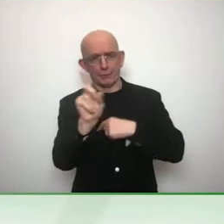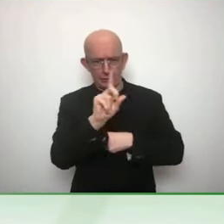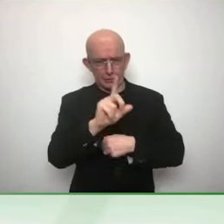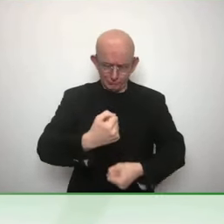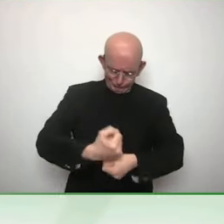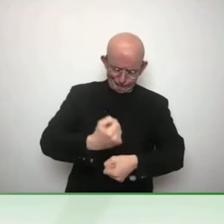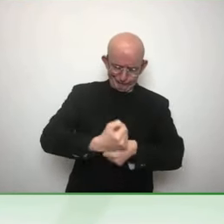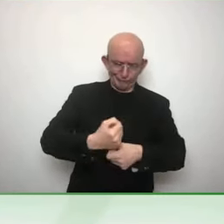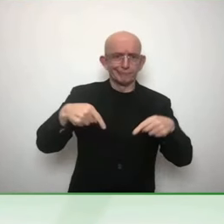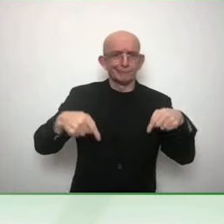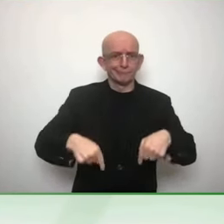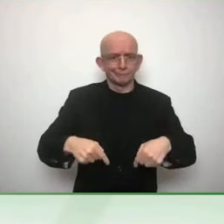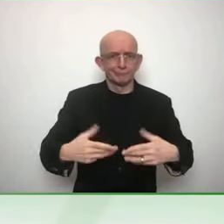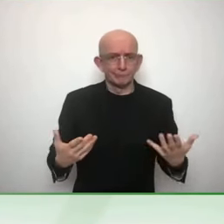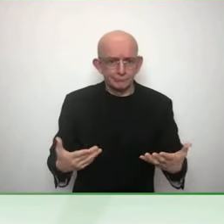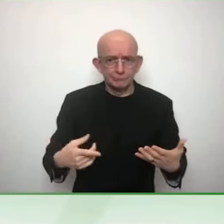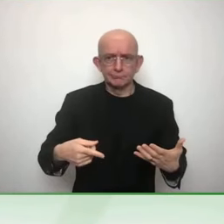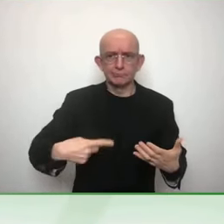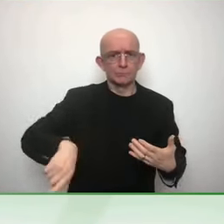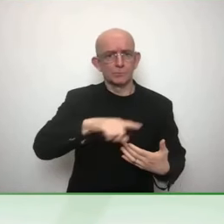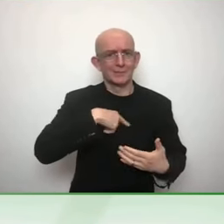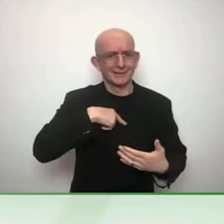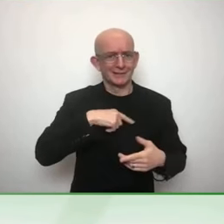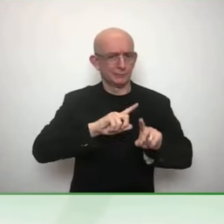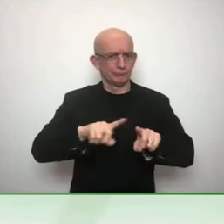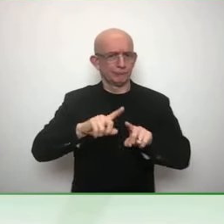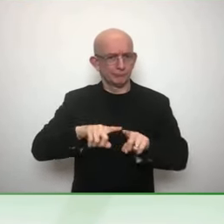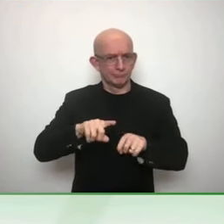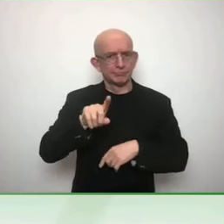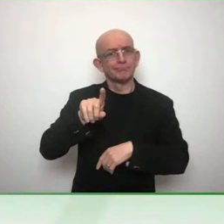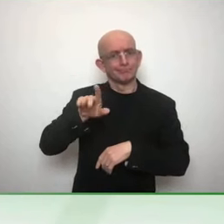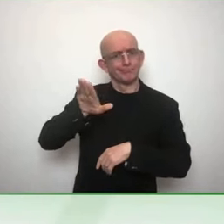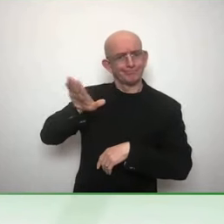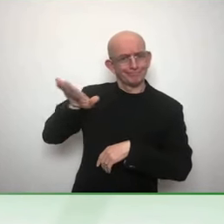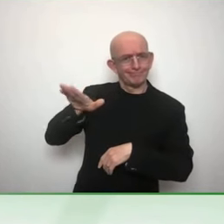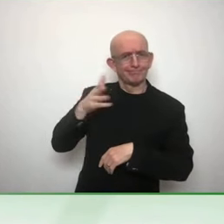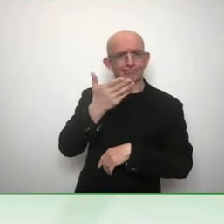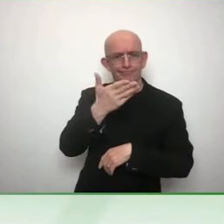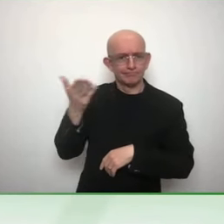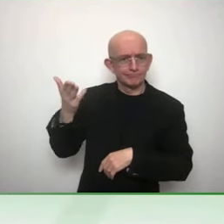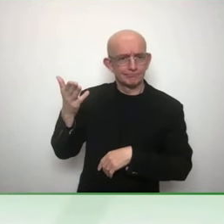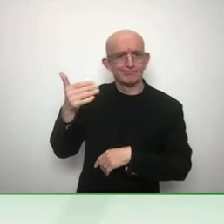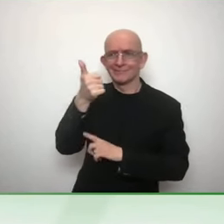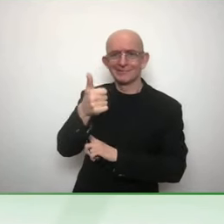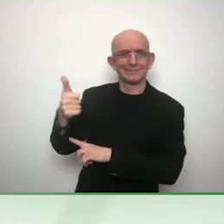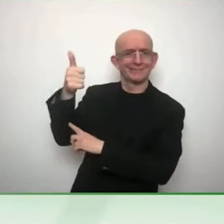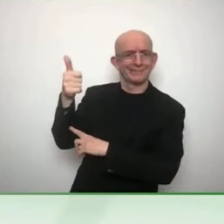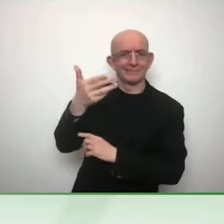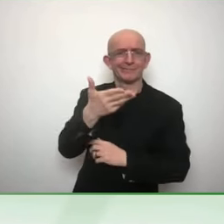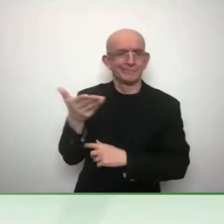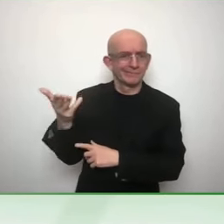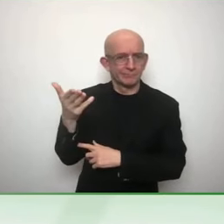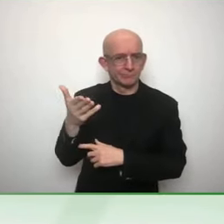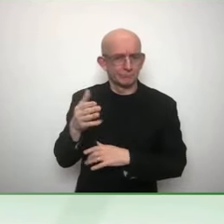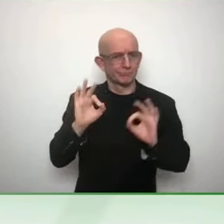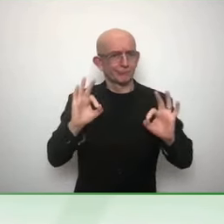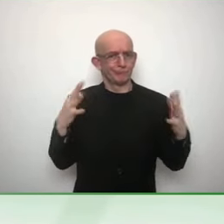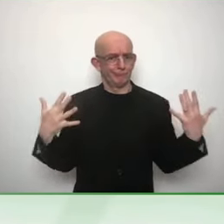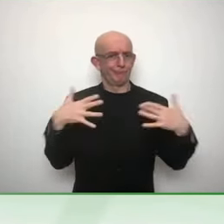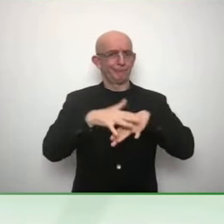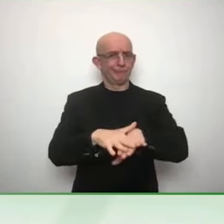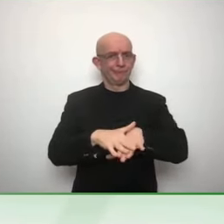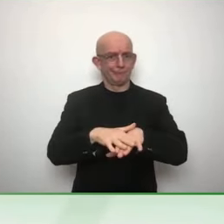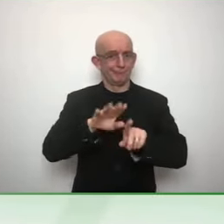Disability Inclusion Strategy, so to speak. I there has been increasing dramatically increasing